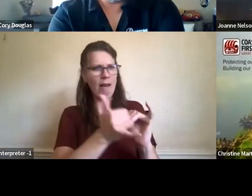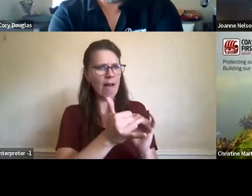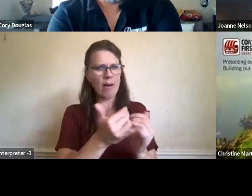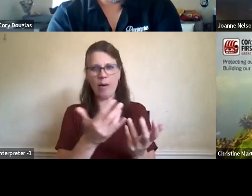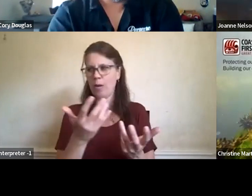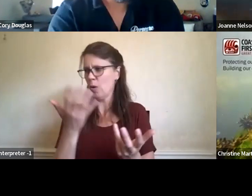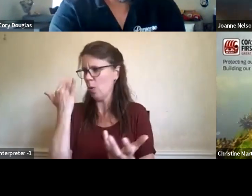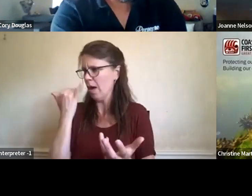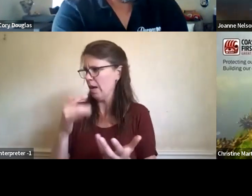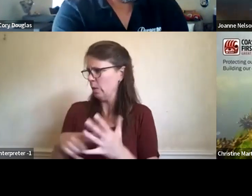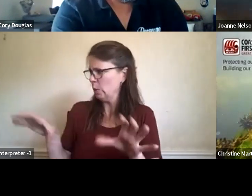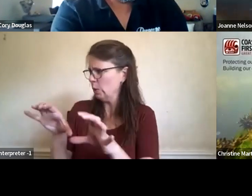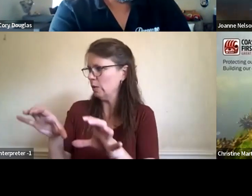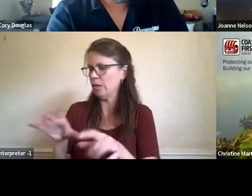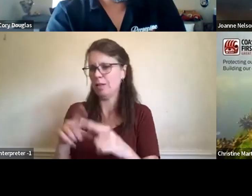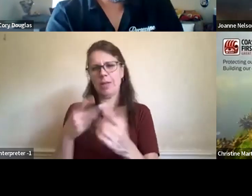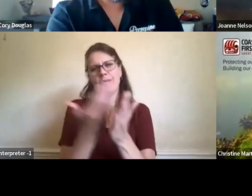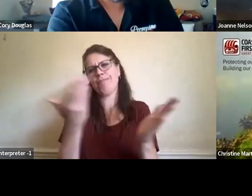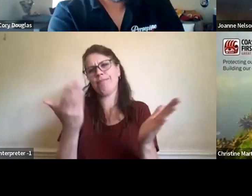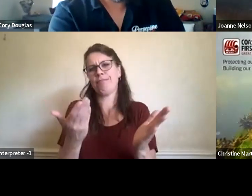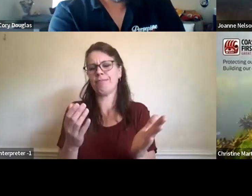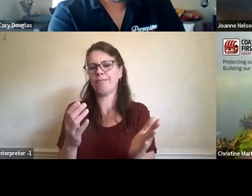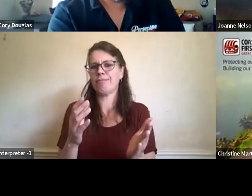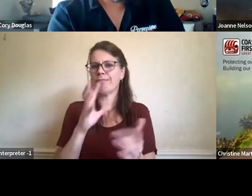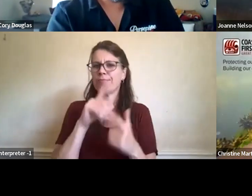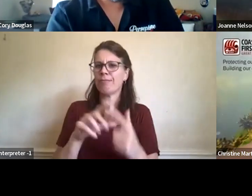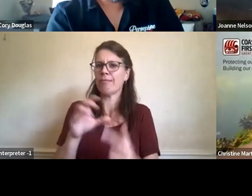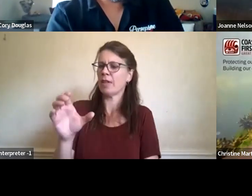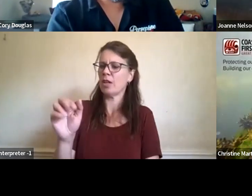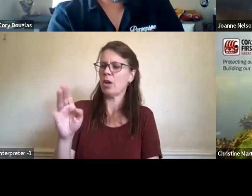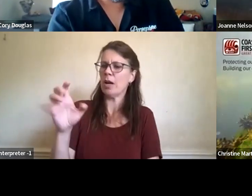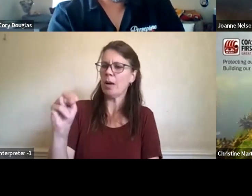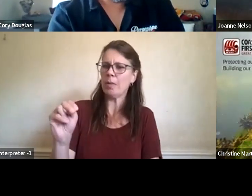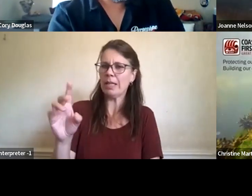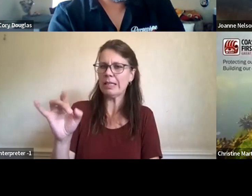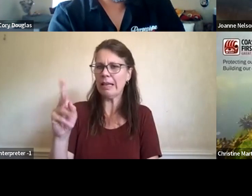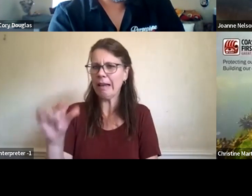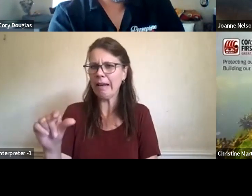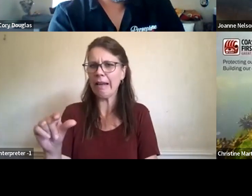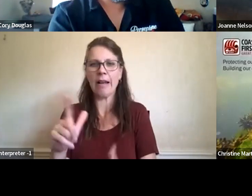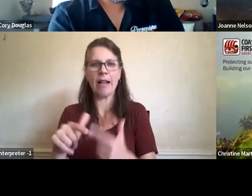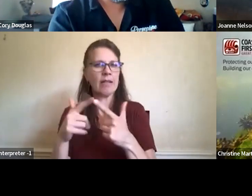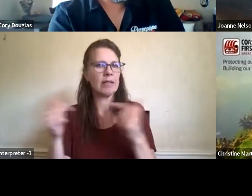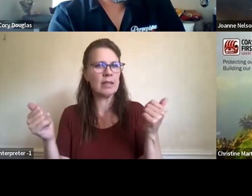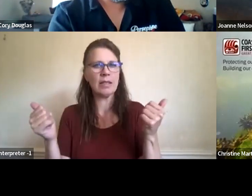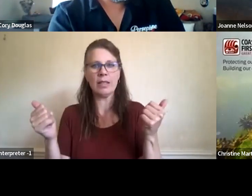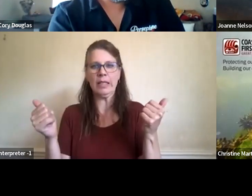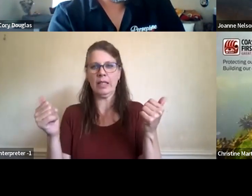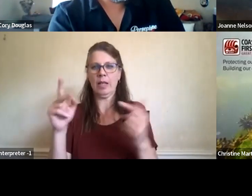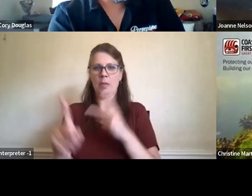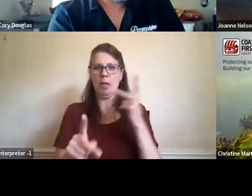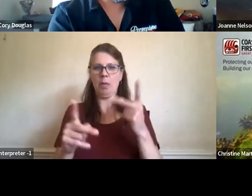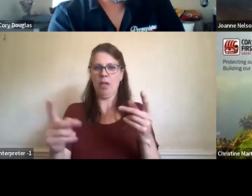According to carbon dating, the Hiltzauk people specifically have been in our homelands for the past